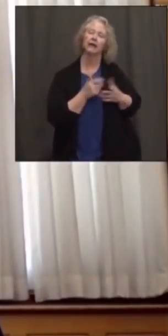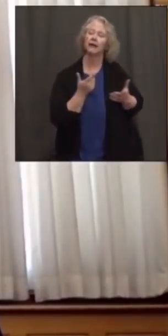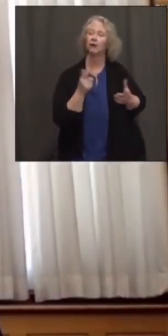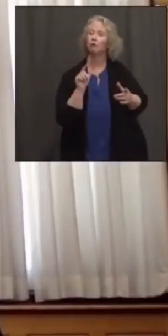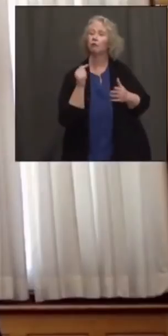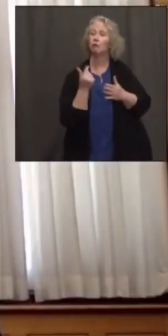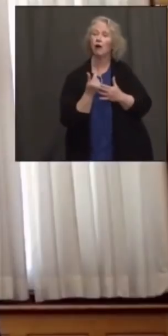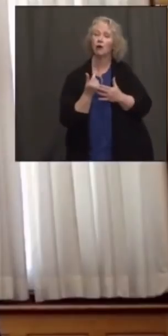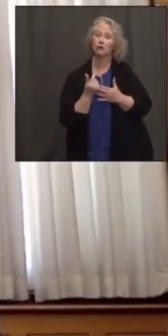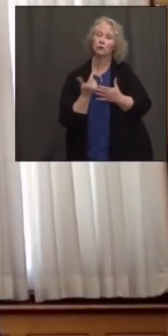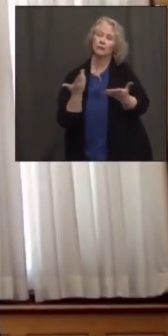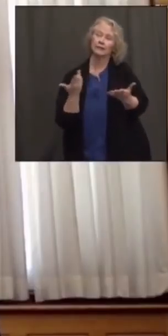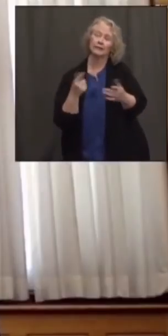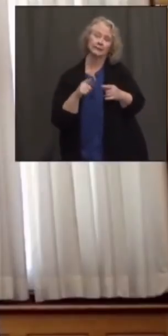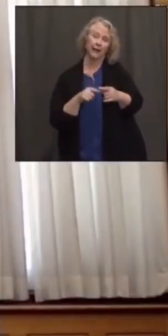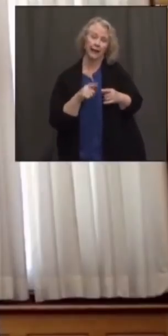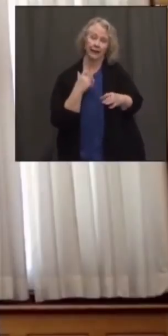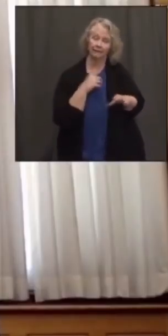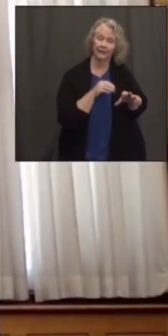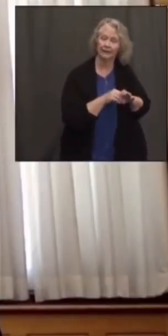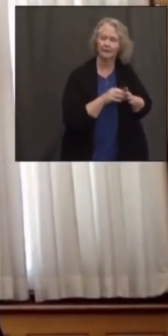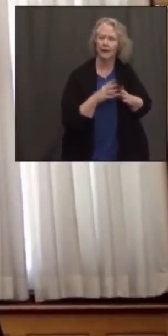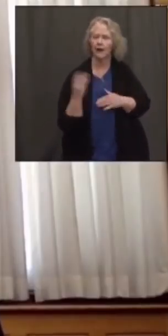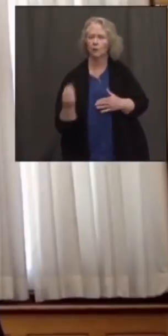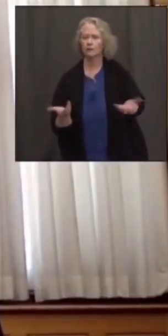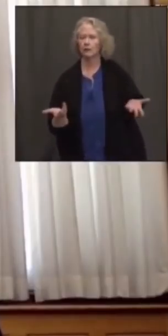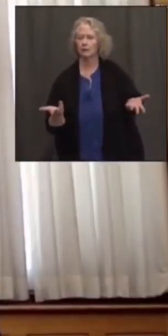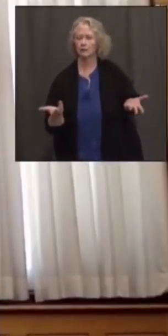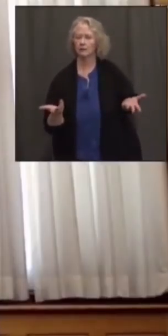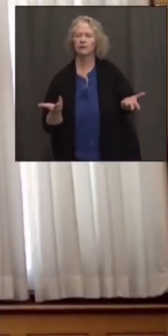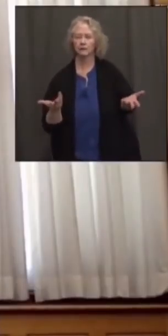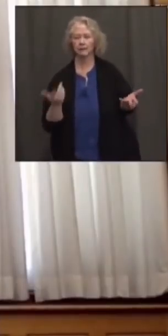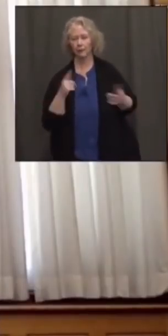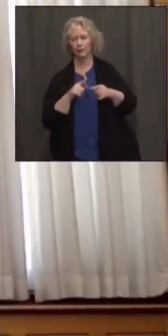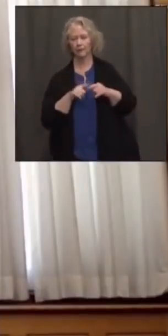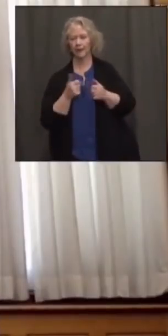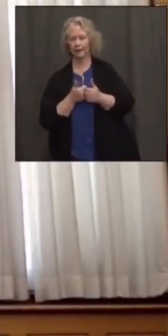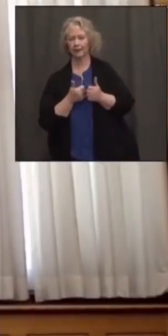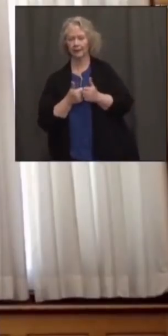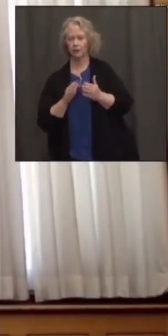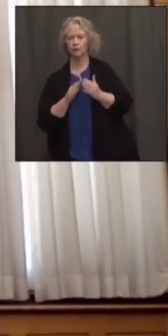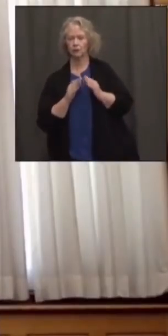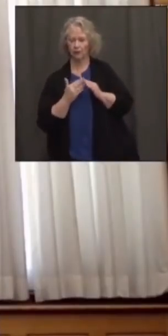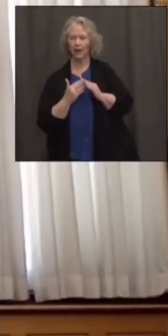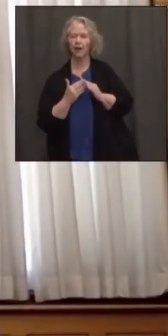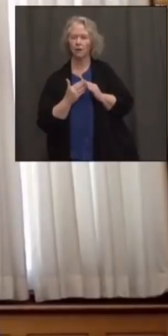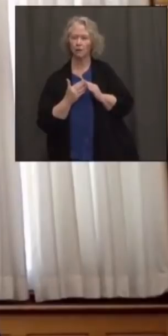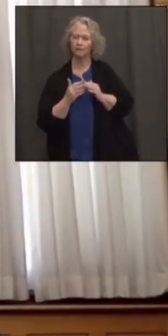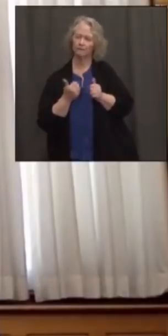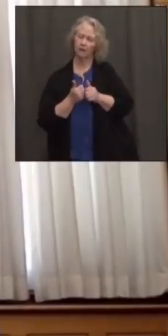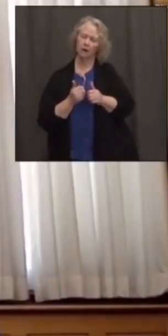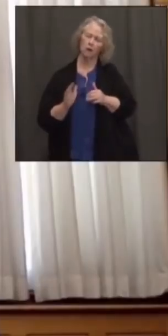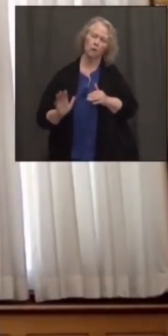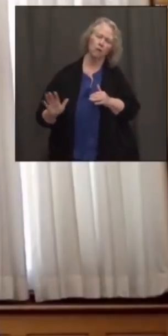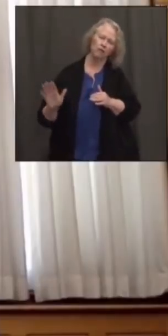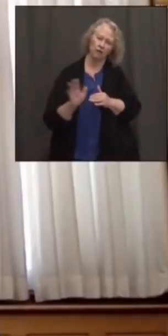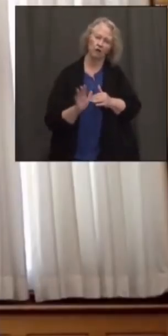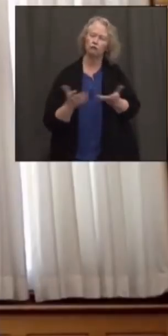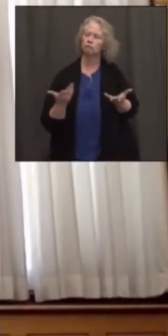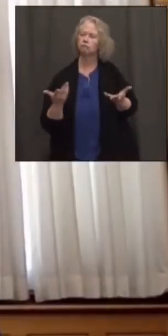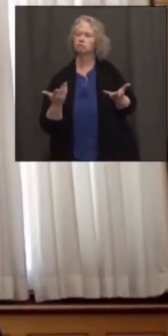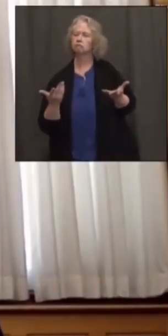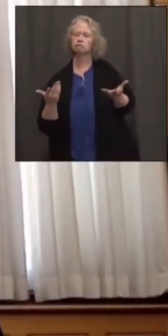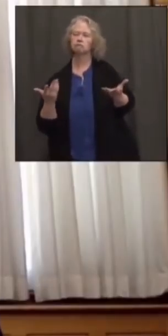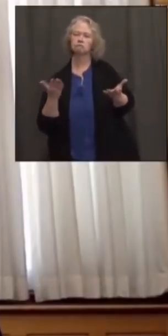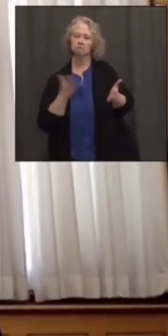events, obviously, it depends a lot whether it's indoors or outdoors. But it's going to be very town-by-town. They're going to be working on their own protocols based on the venue. The event's going to be at.